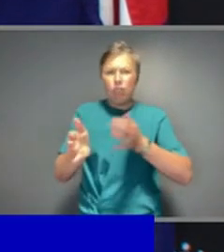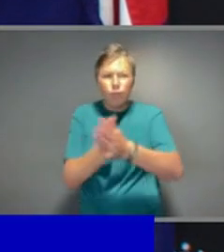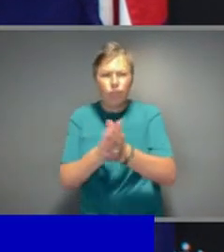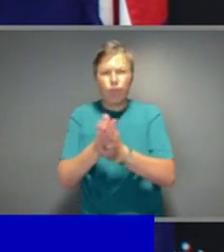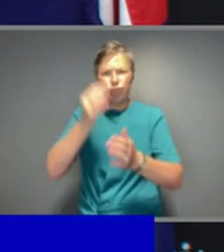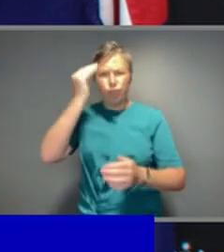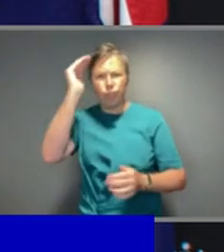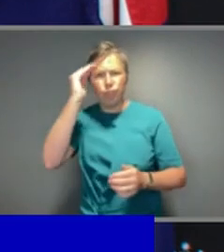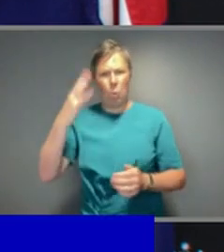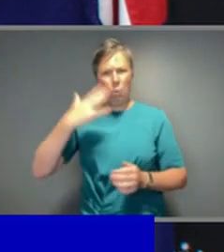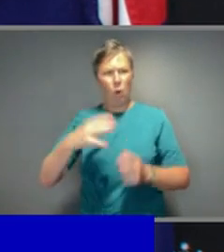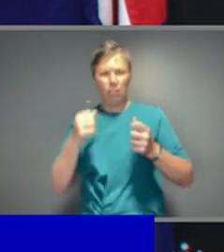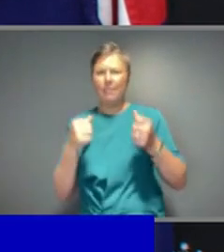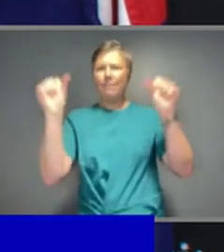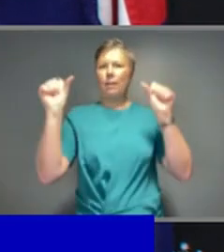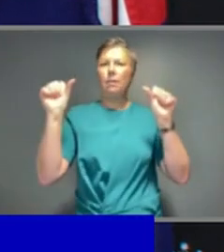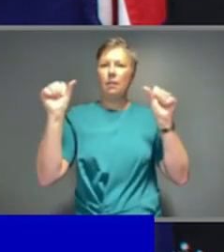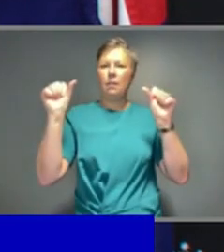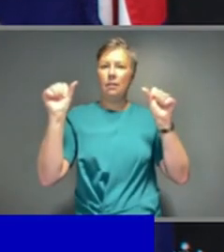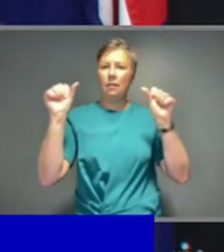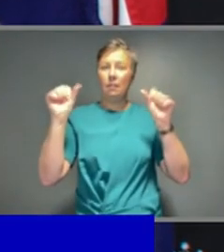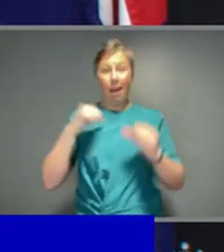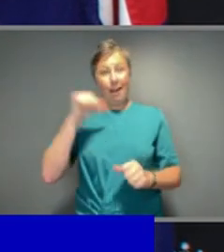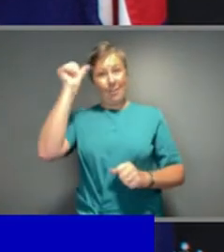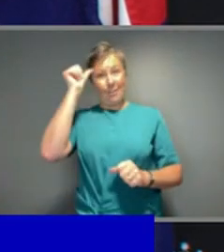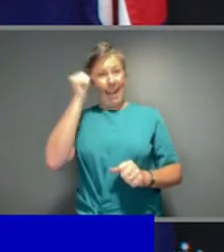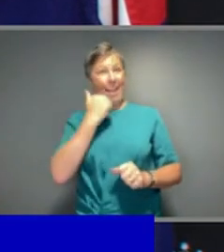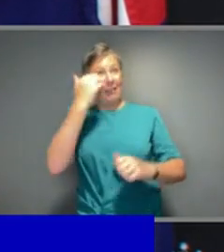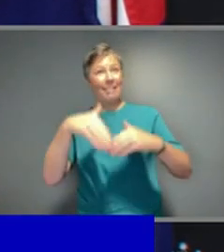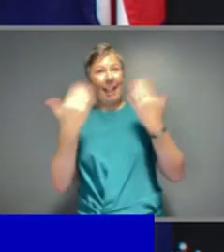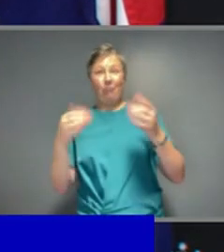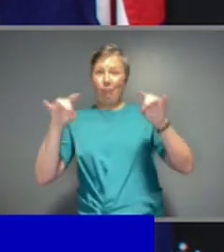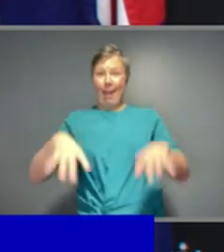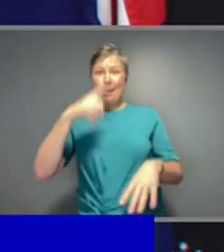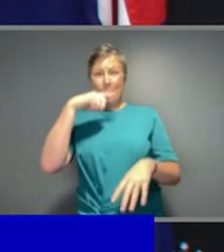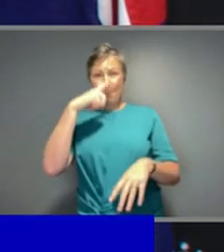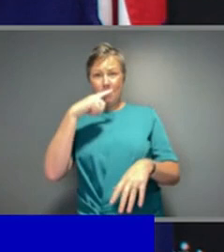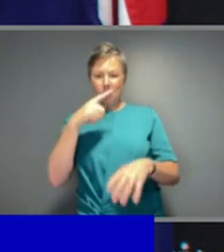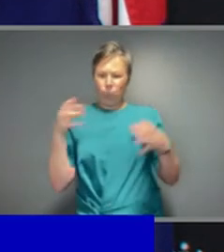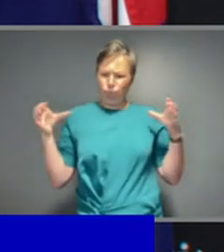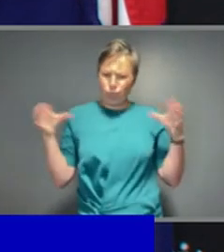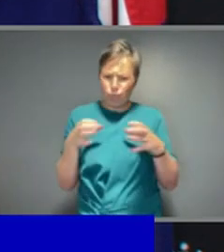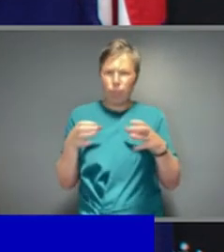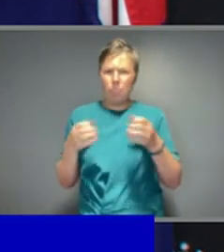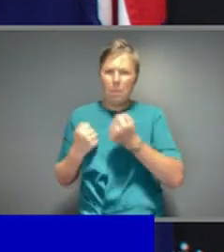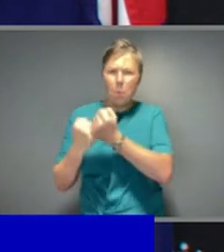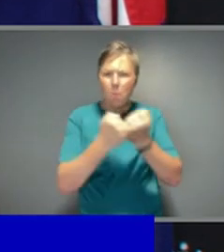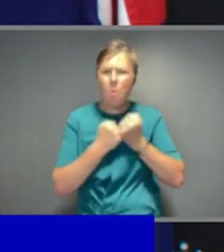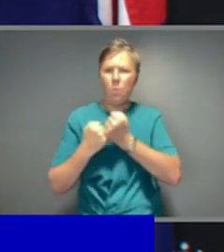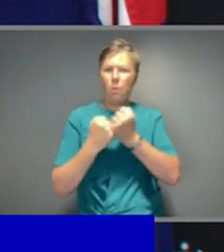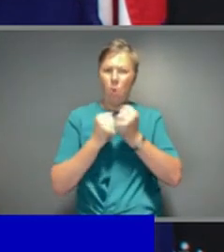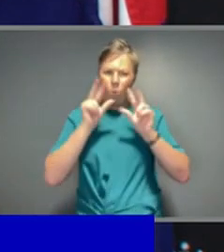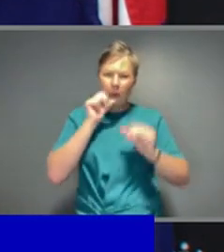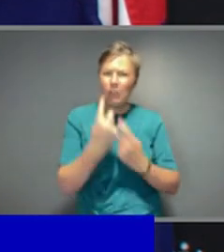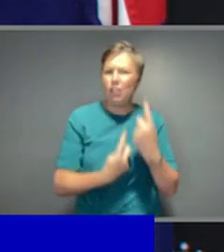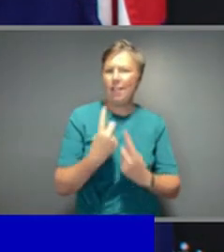job done. Because I have seen it each and every day as we have led together Australia through this crisis. I have seen their